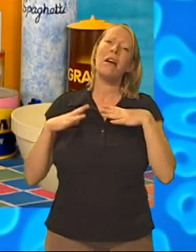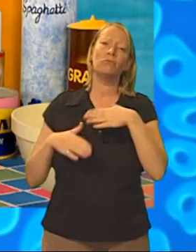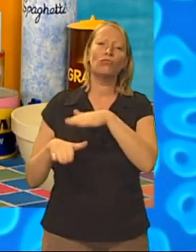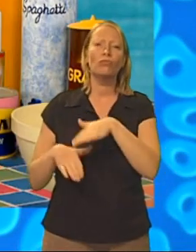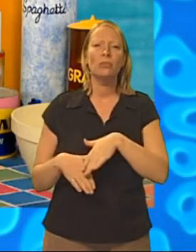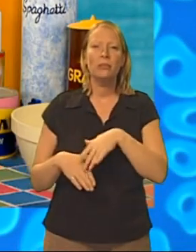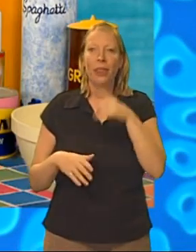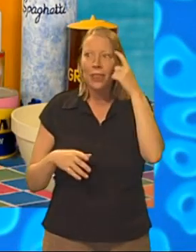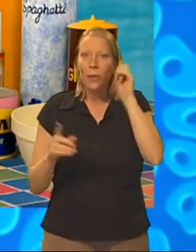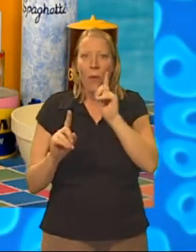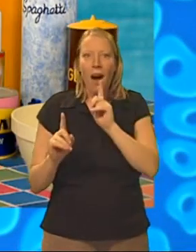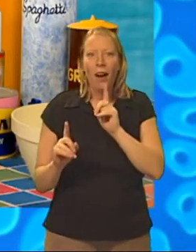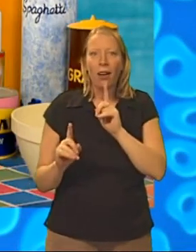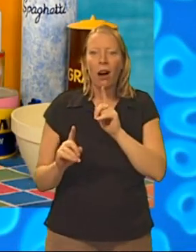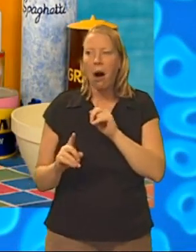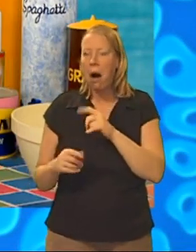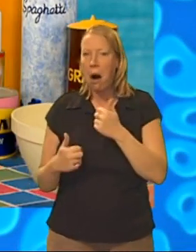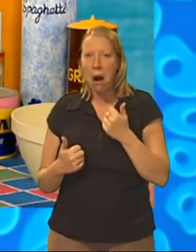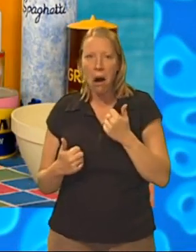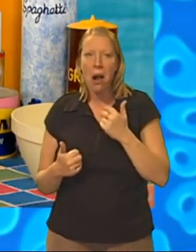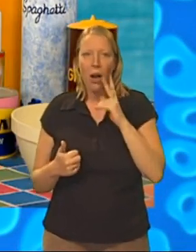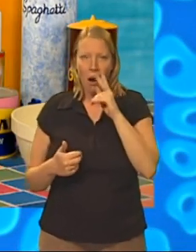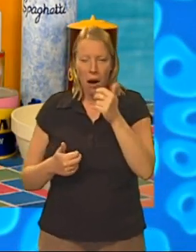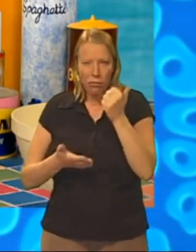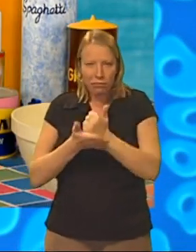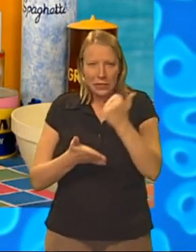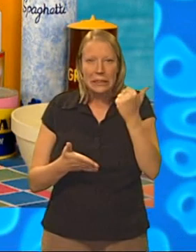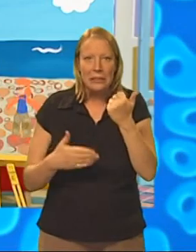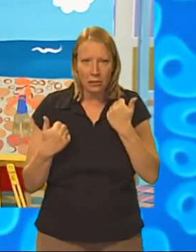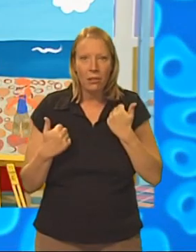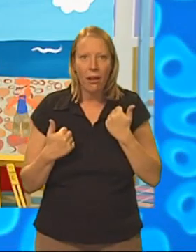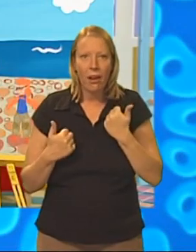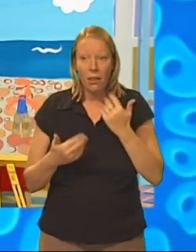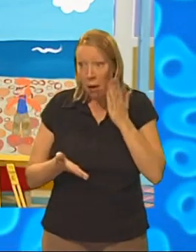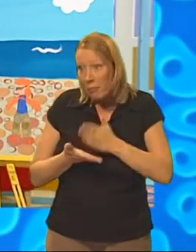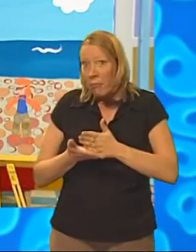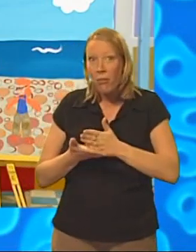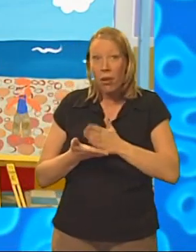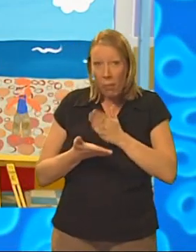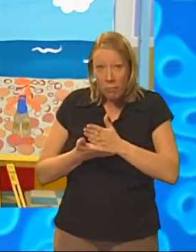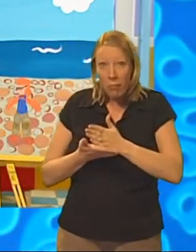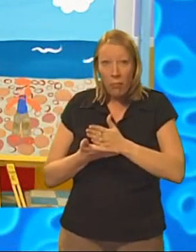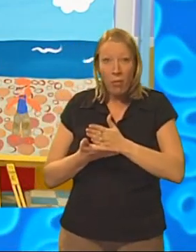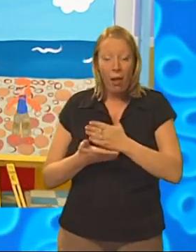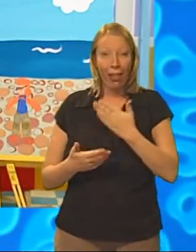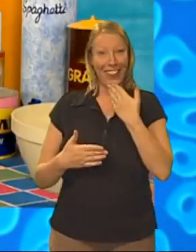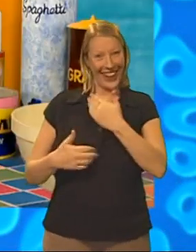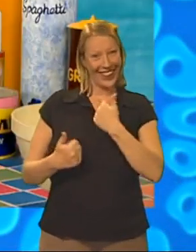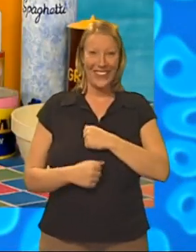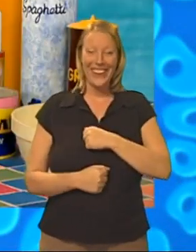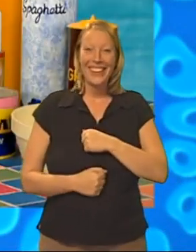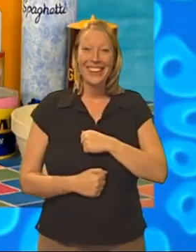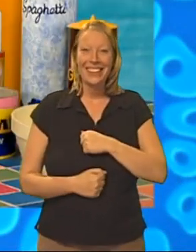What do you think? Oh, Ben, that looks really good. Is it? Really? Well, thanks, Small.